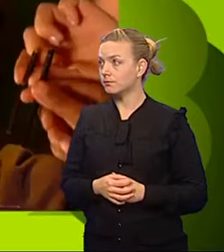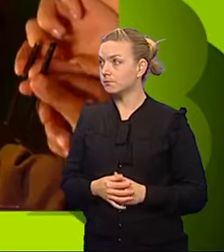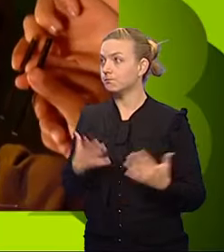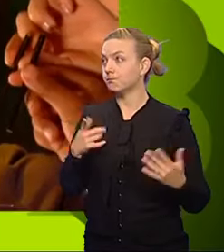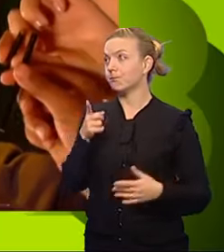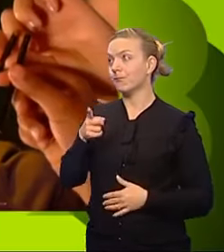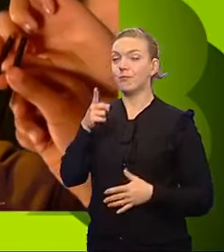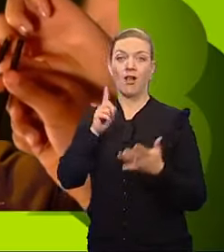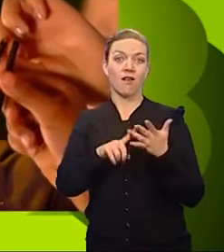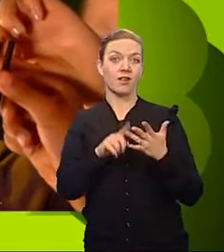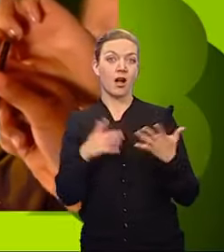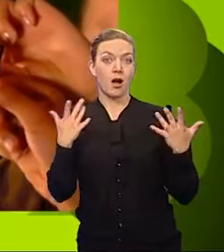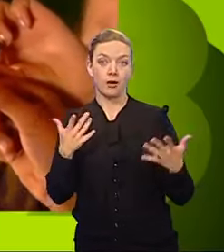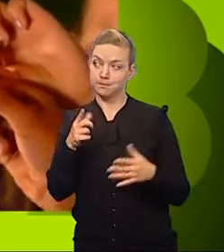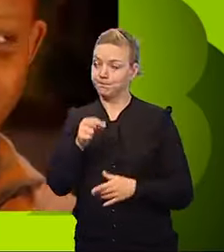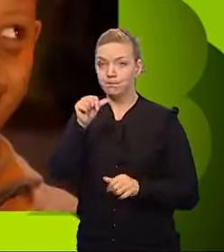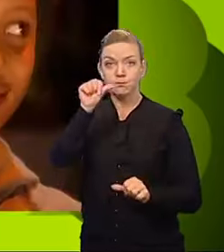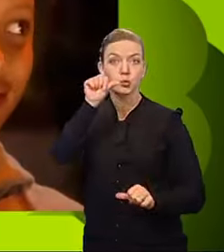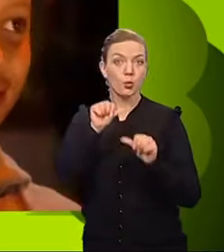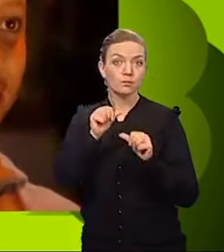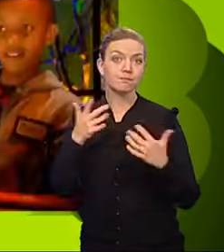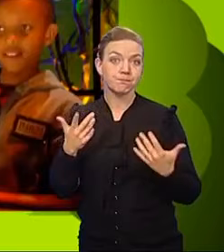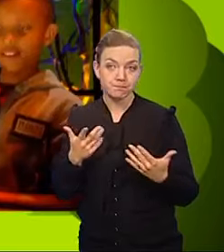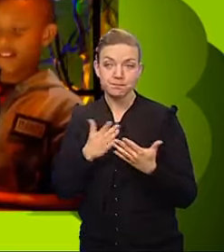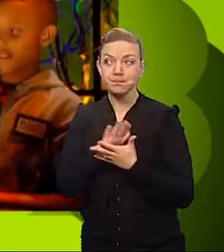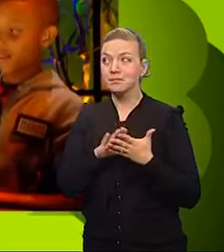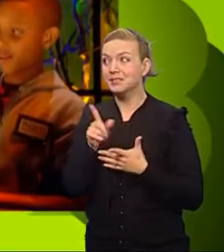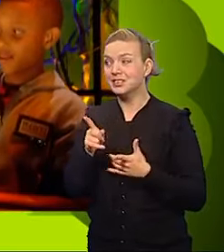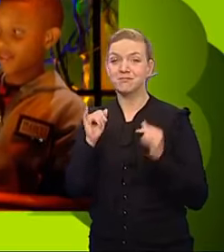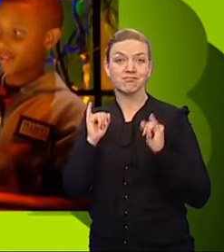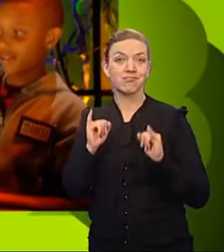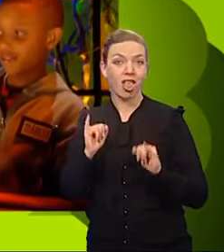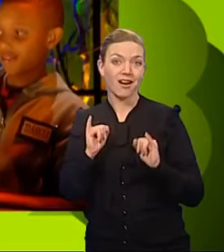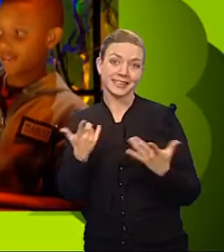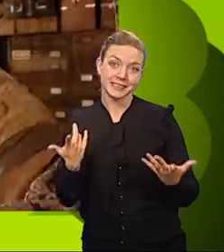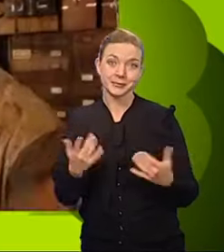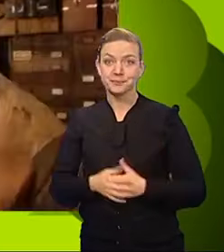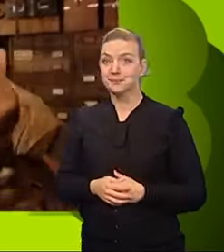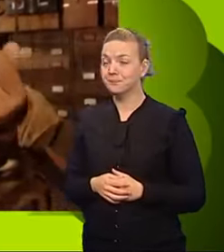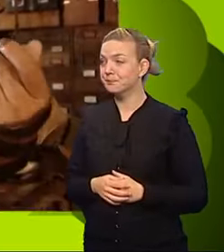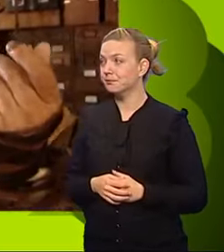Olivia, you have drawn the short straw. Therefore, you are the unlucky one.